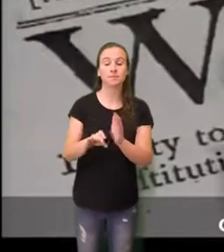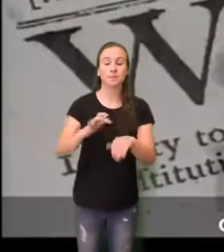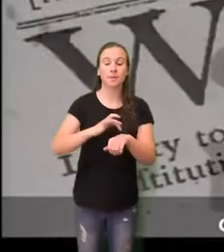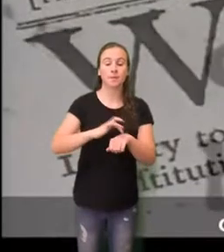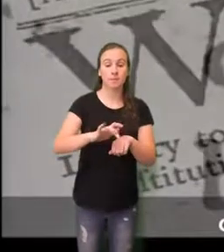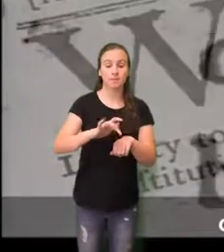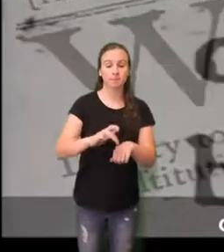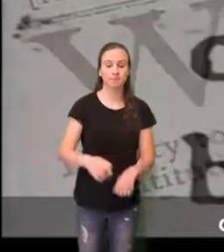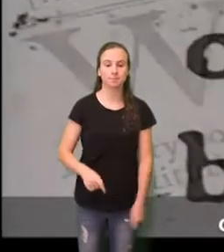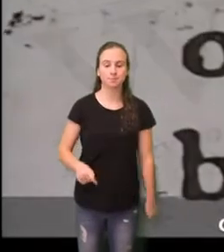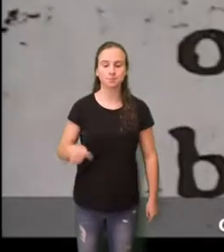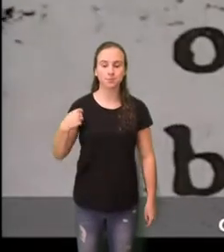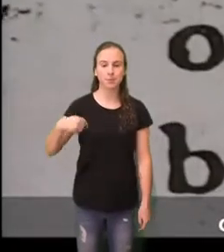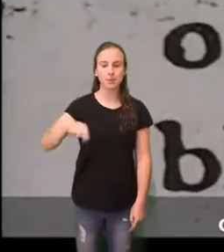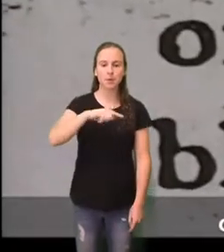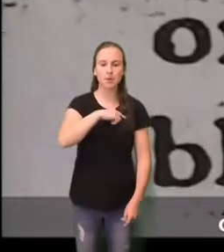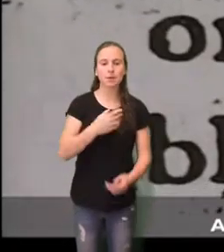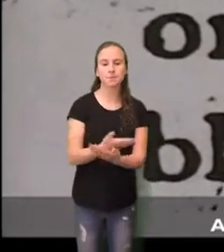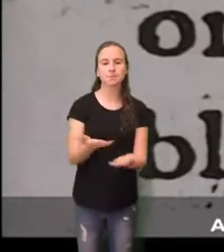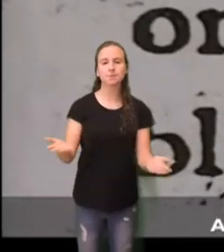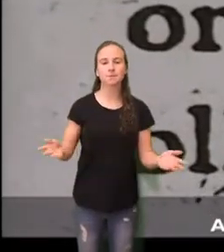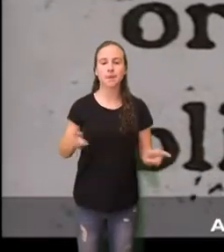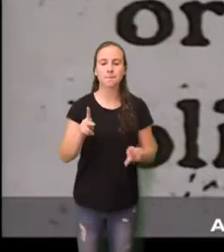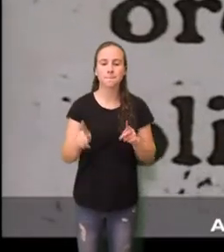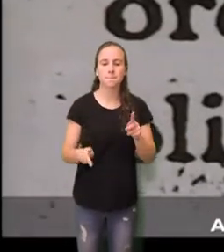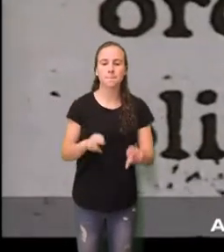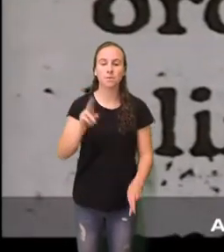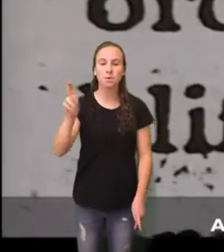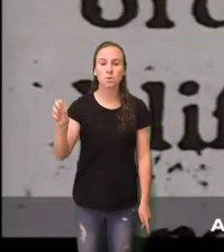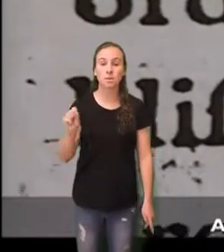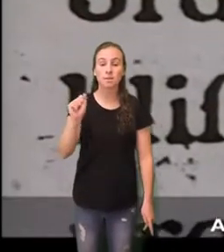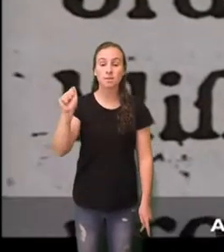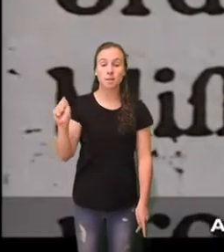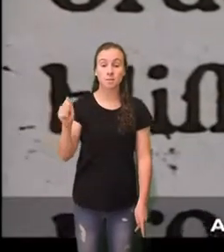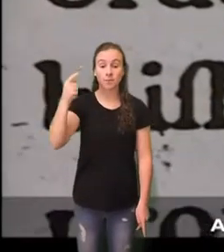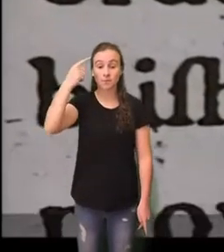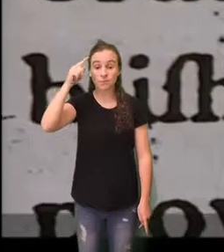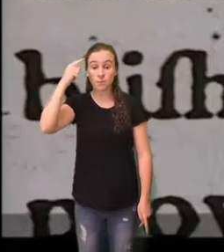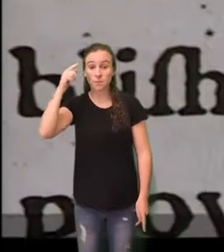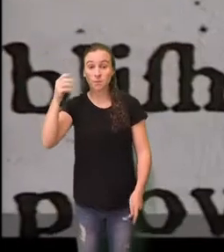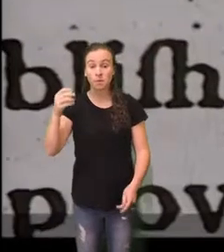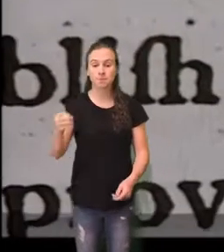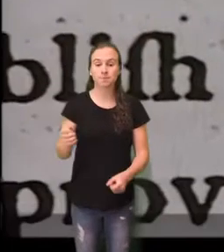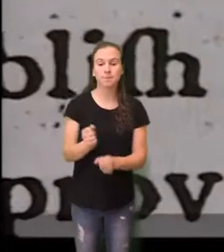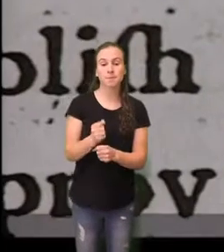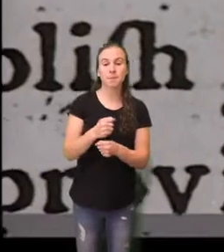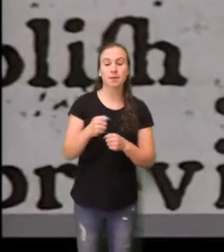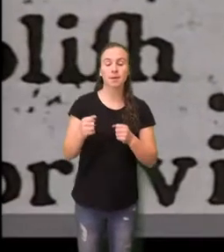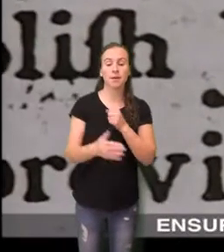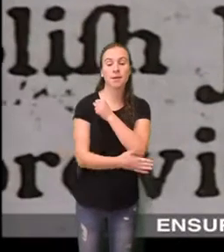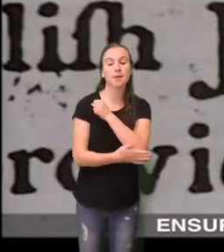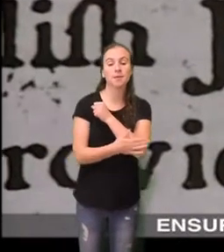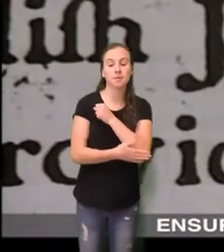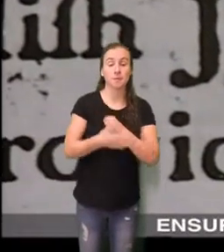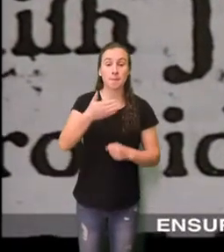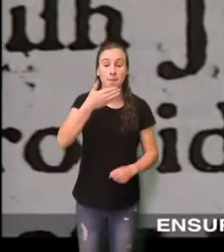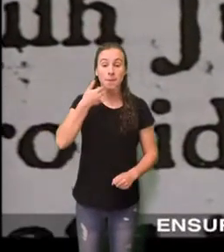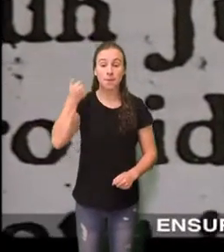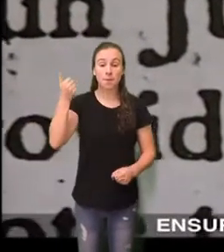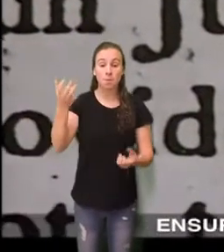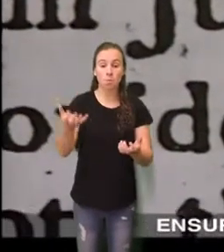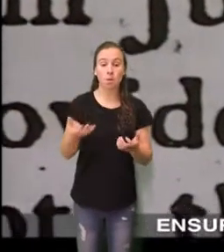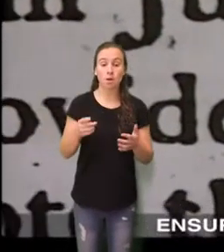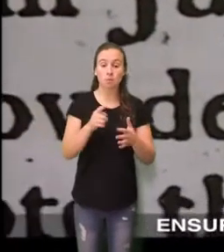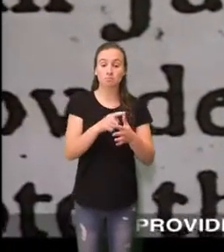We, the people of the United States, in order to form a more perfect union, establish justice, ensure